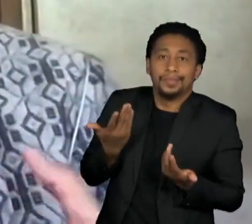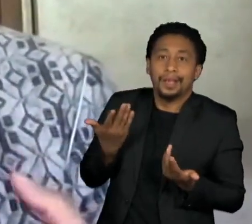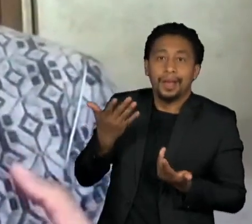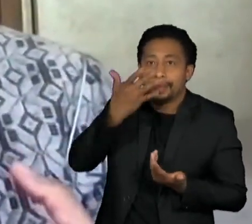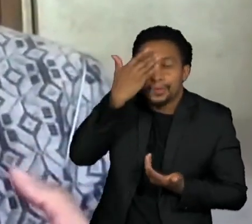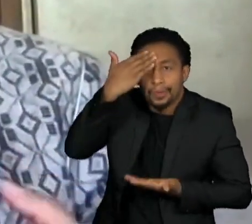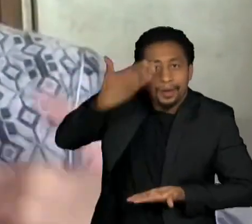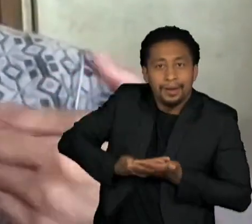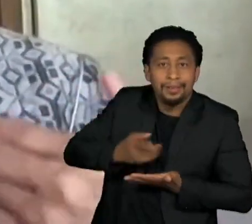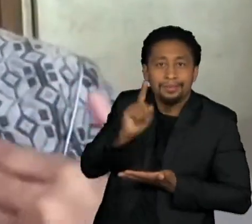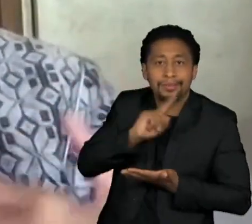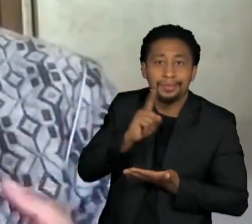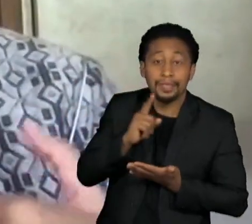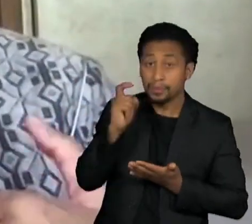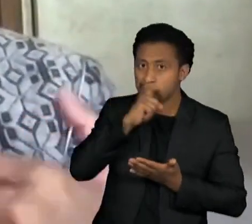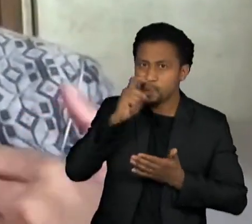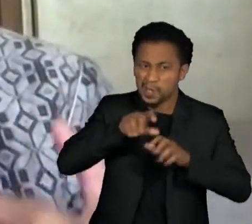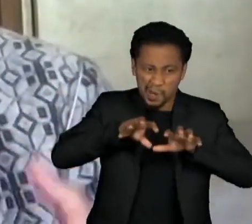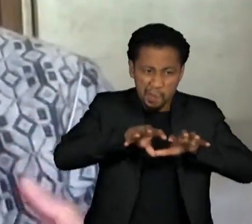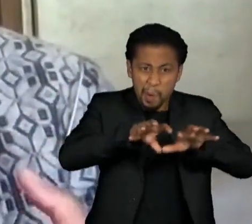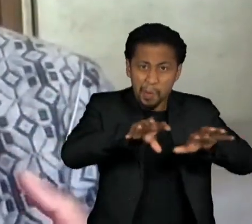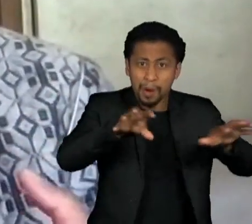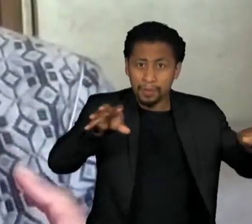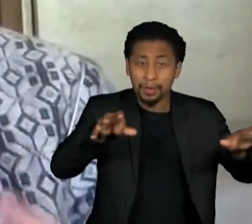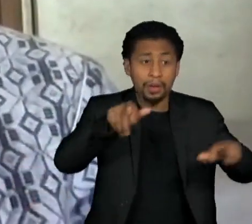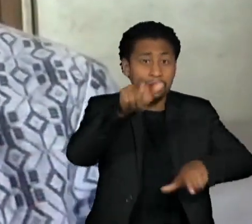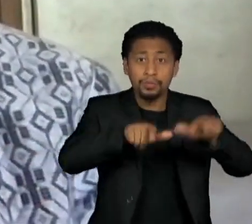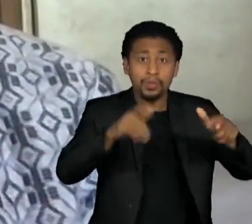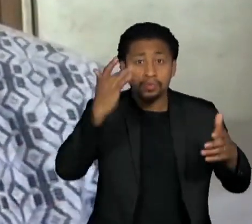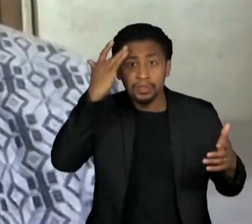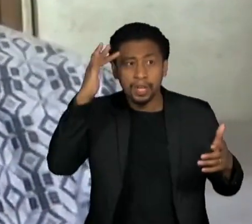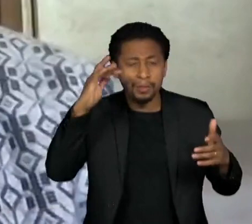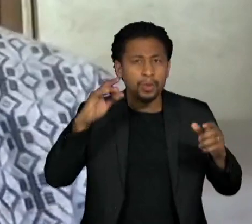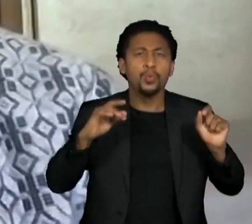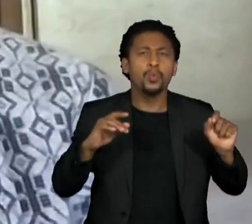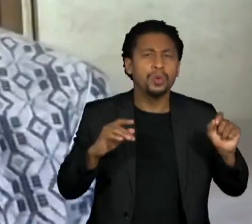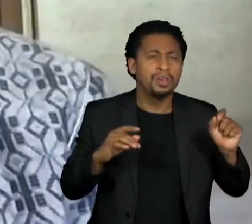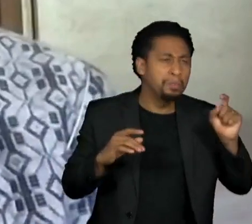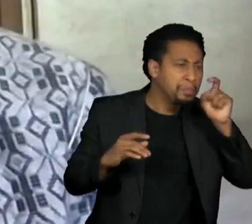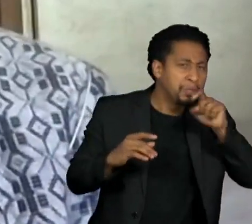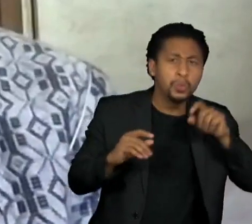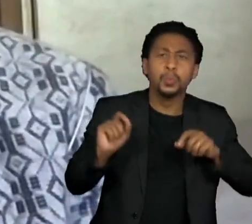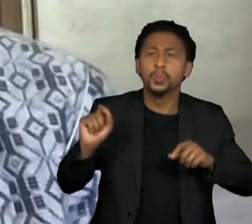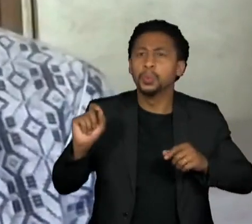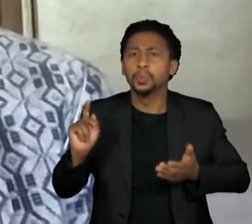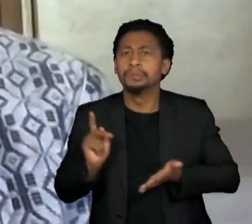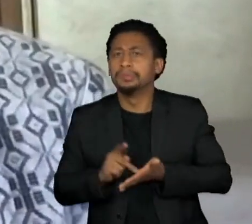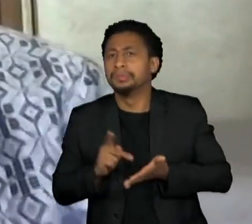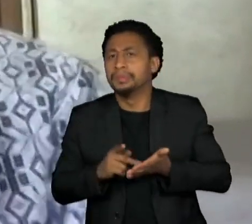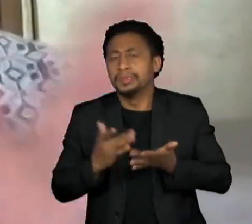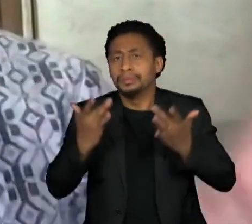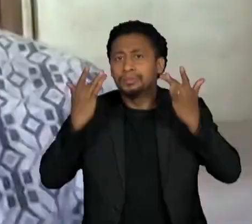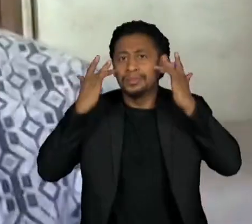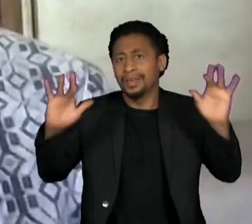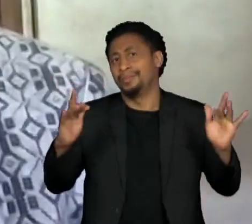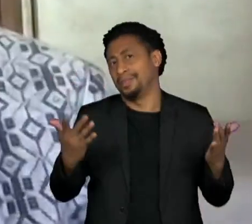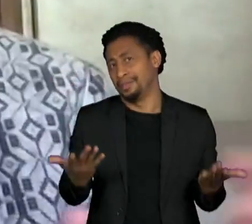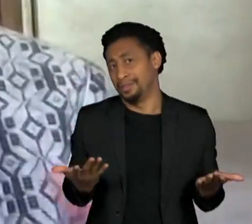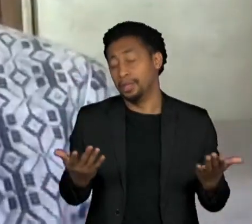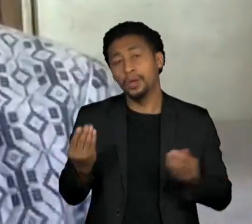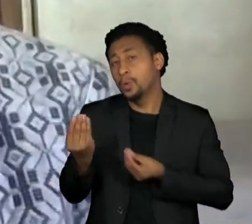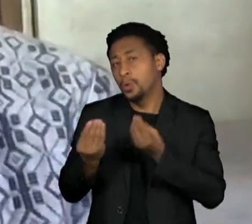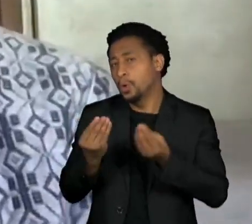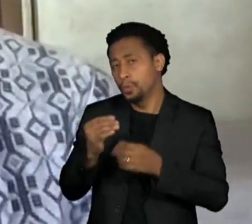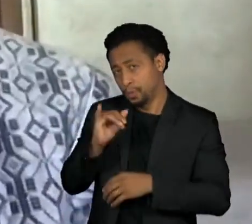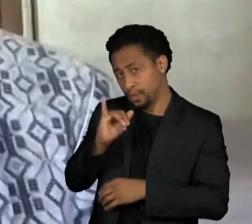tell the difference between lies and facts. How will that AI then order the